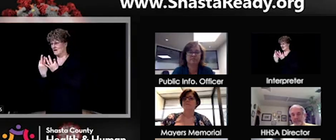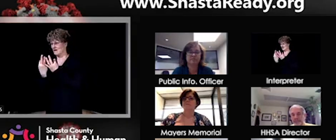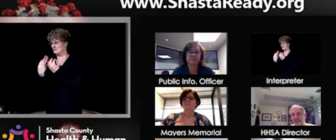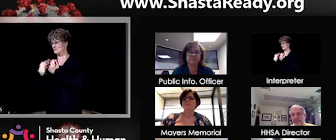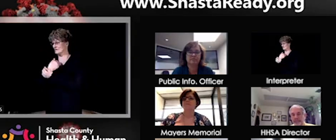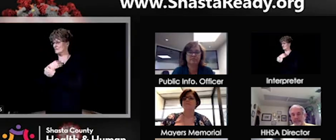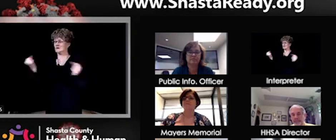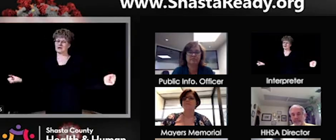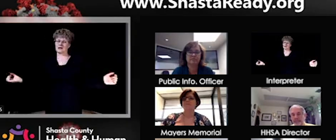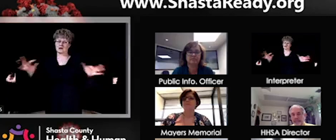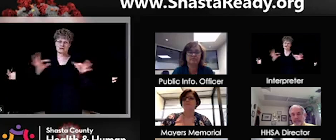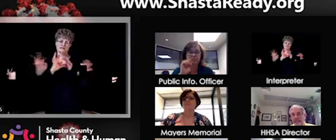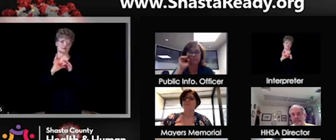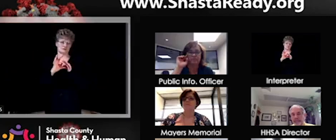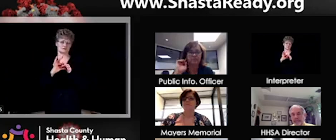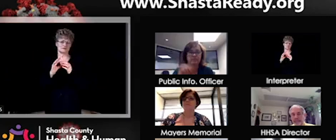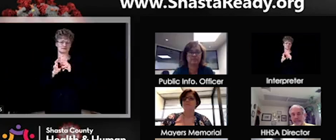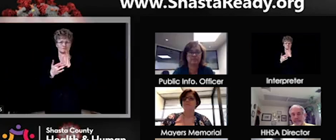many different alternatives.